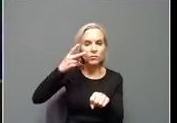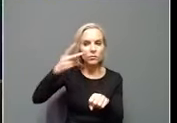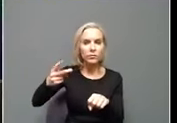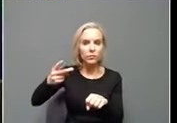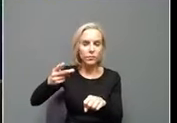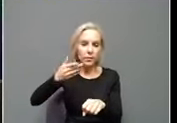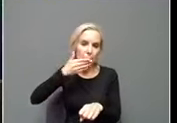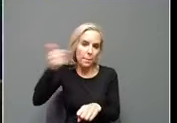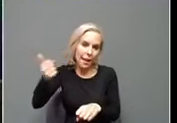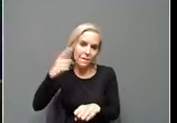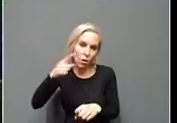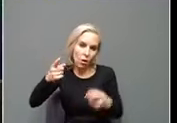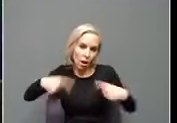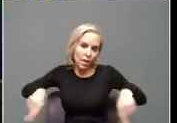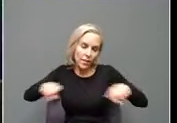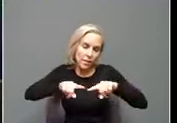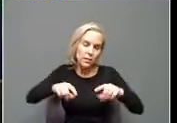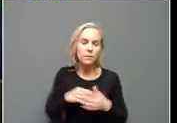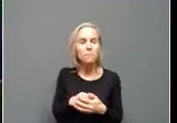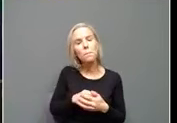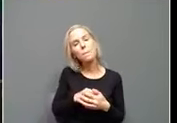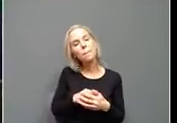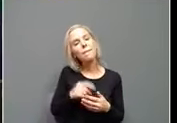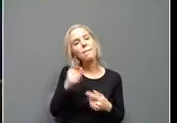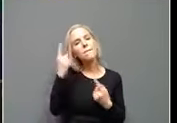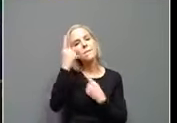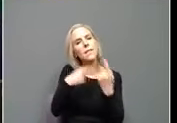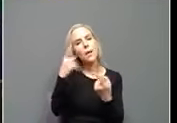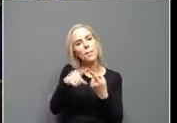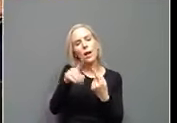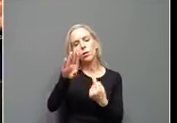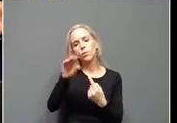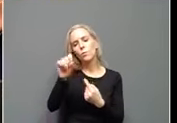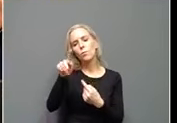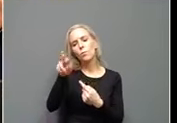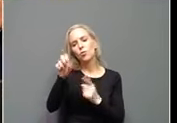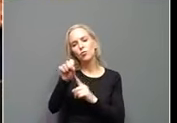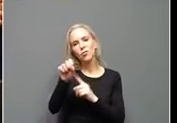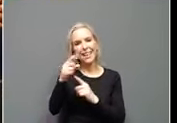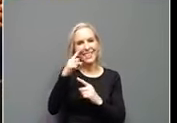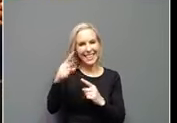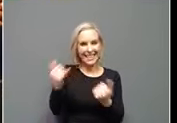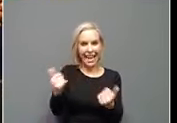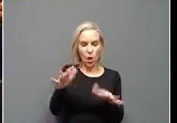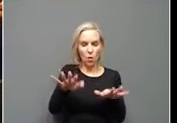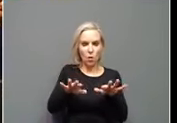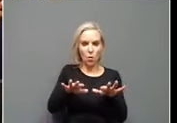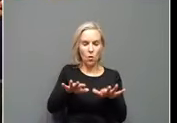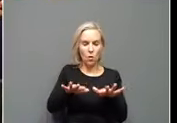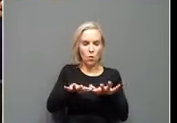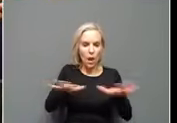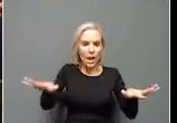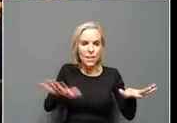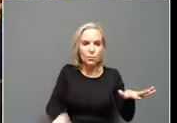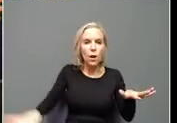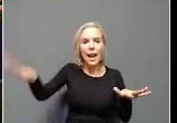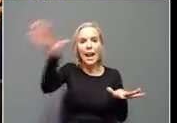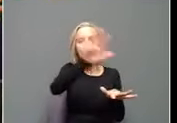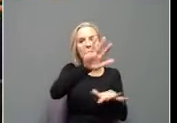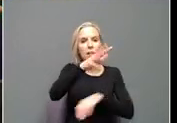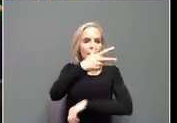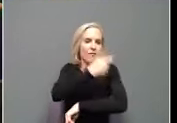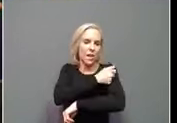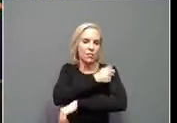for all of us. Uh, but when you think about boosters, also think about how widespread now, um, the, the vaccination network